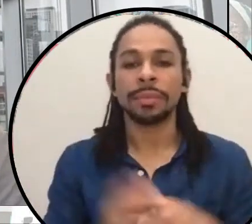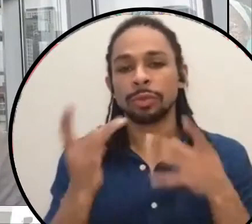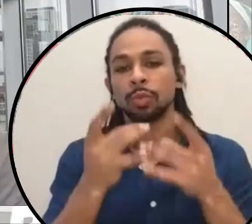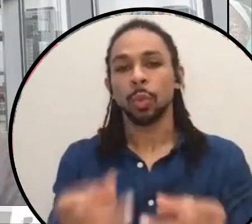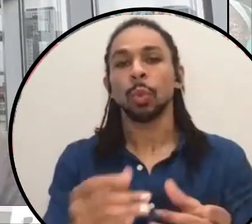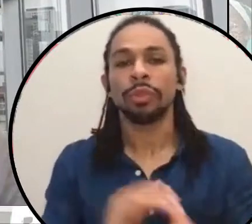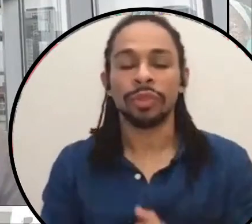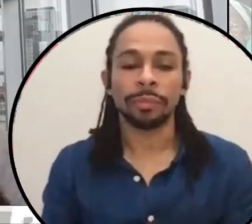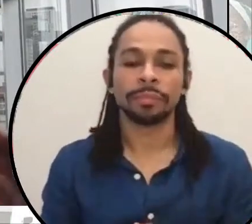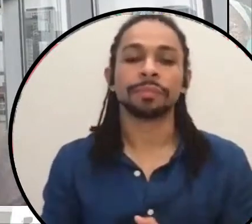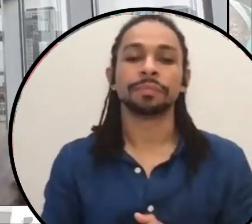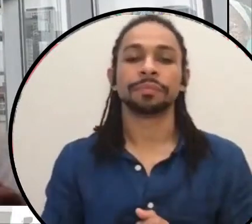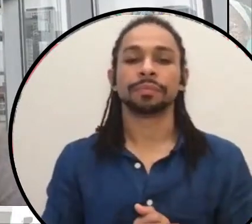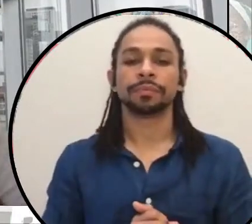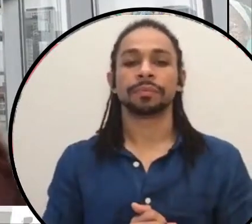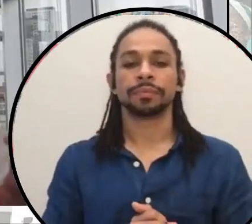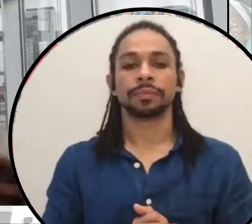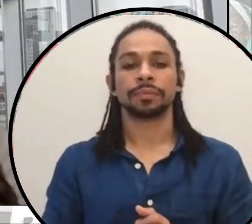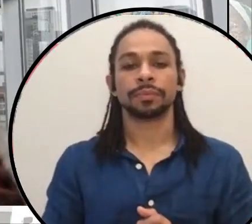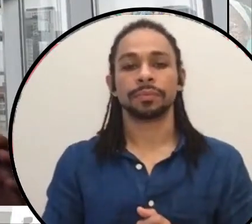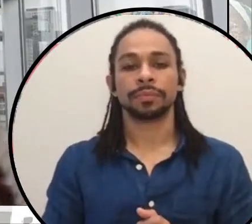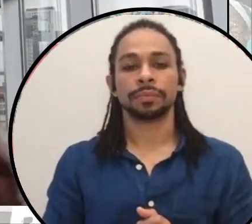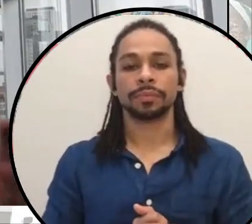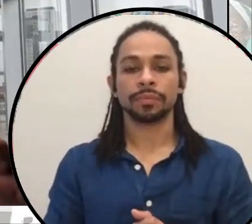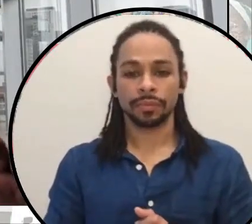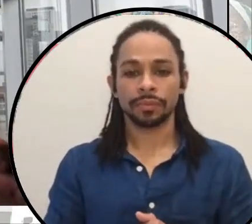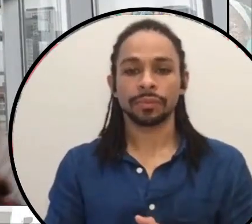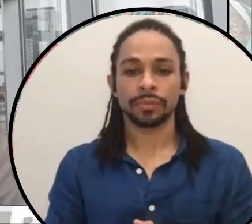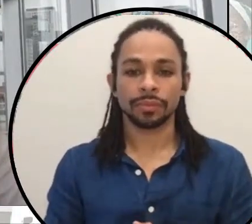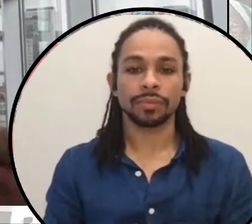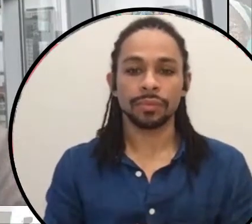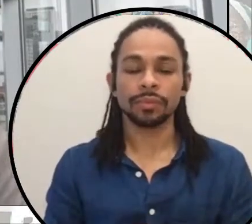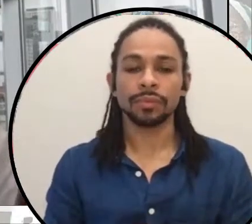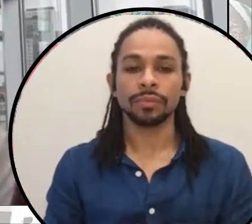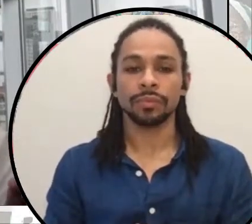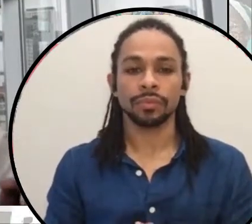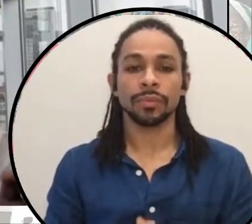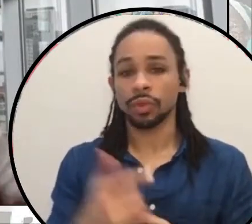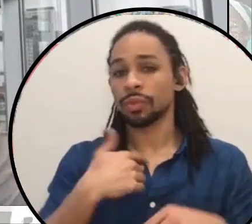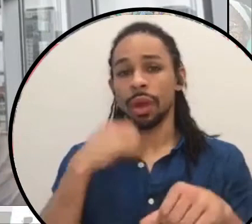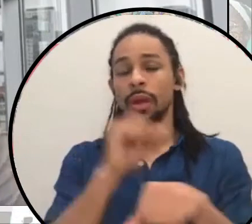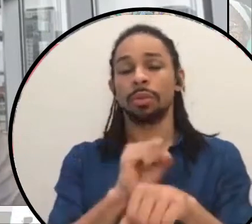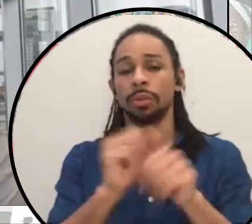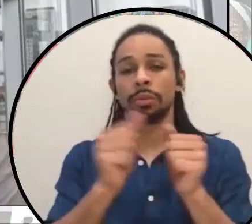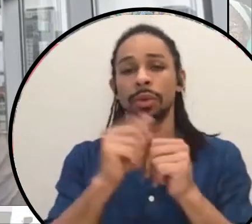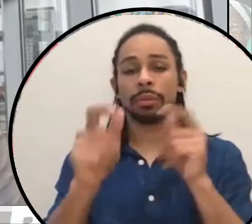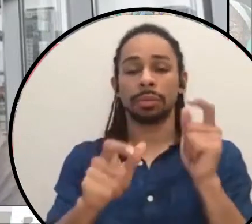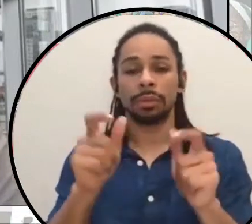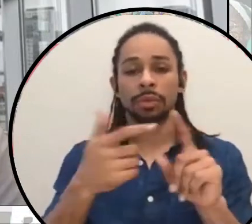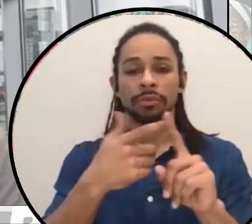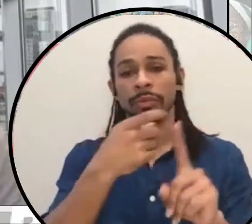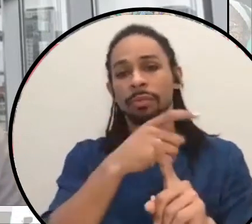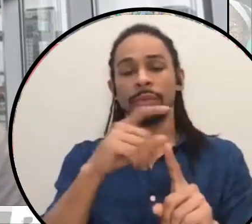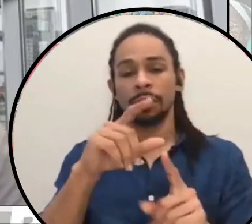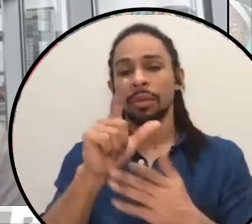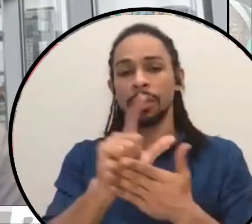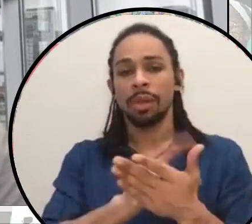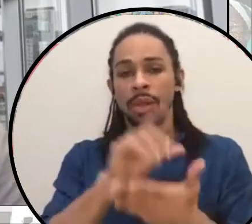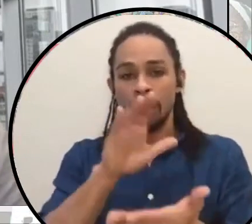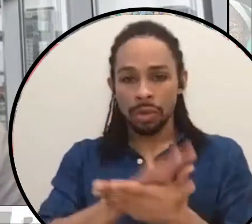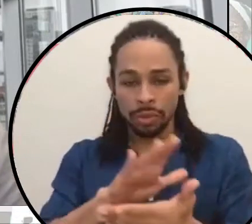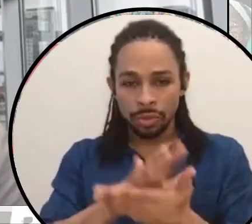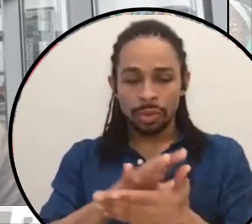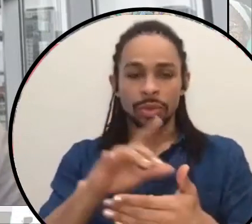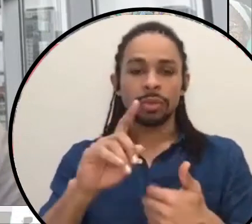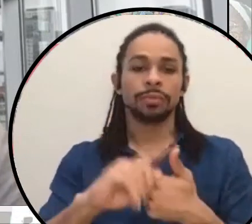so like I said, I'm still, uh, so I work with, uh, folks from the law school, uh, Bernard Hart. I've sat in several of his, uh,